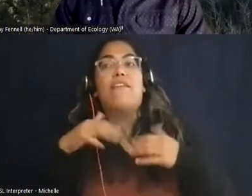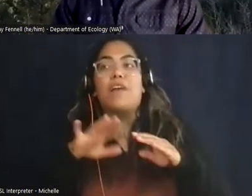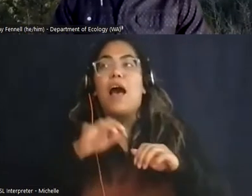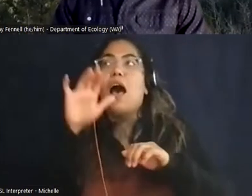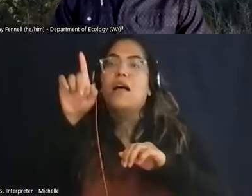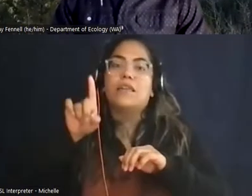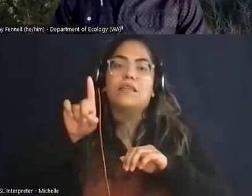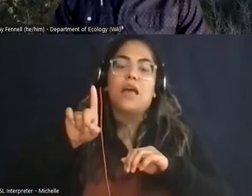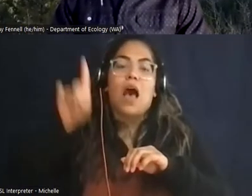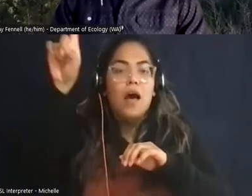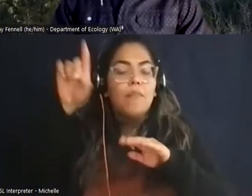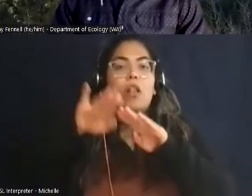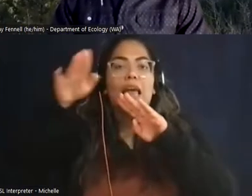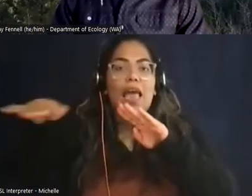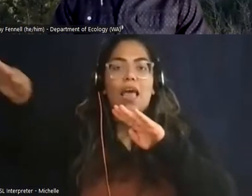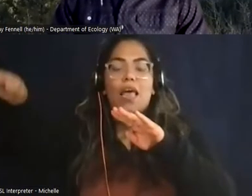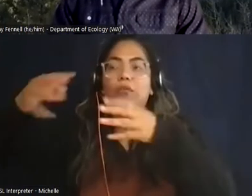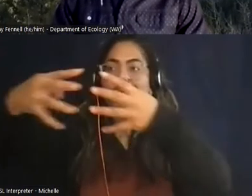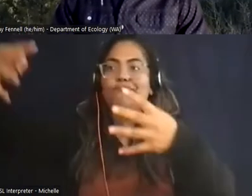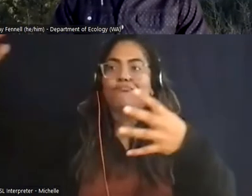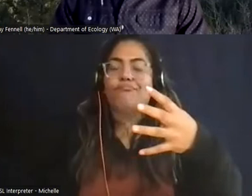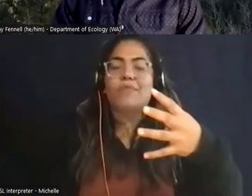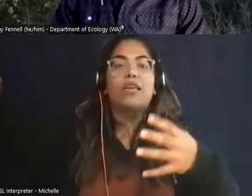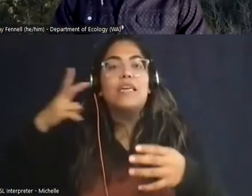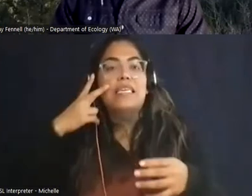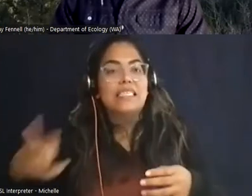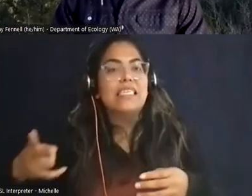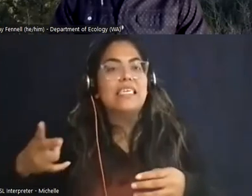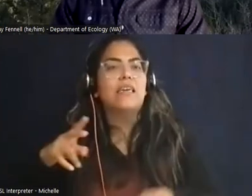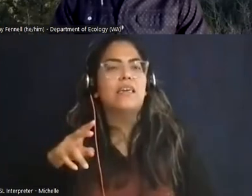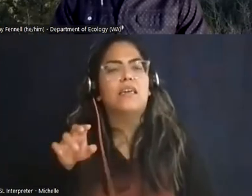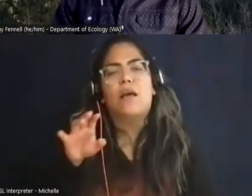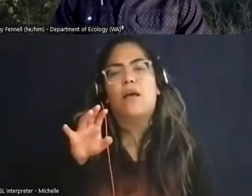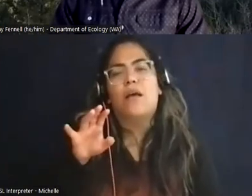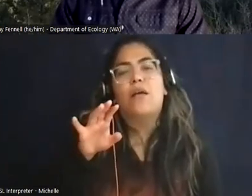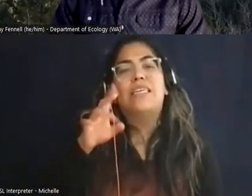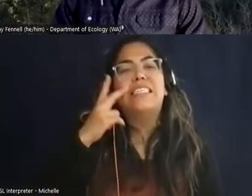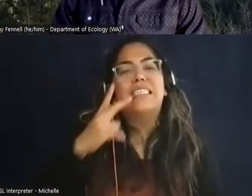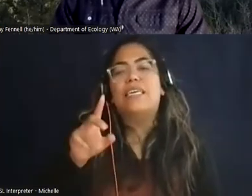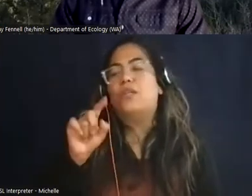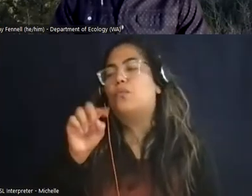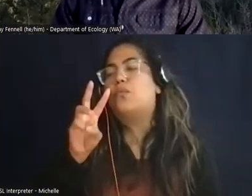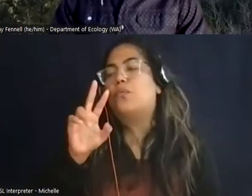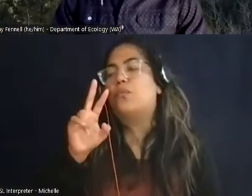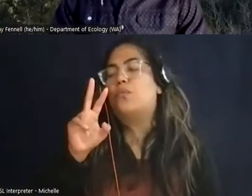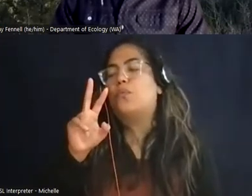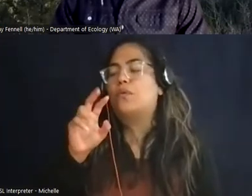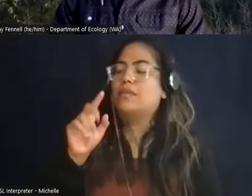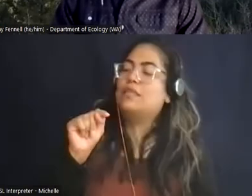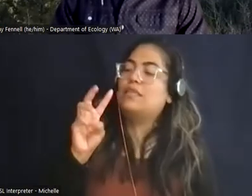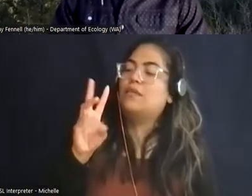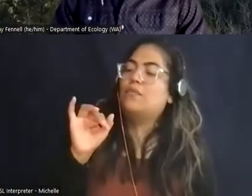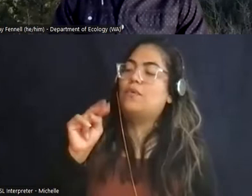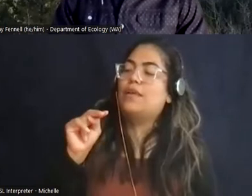to see um uh bread loves uh bread loves you get to see twin peak sisters um and